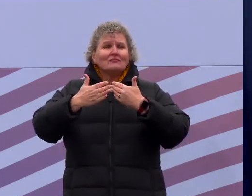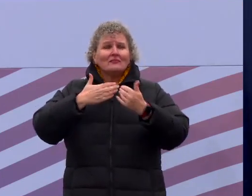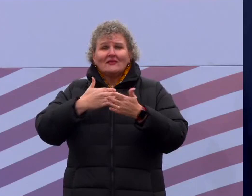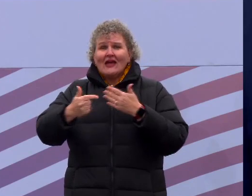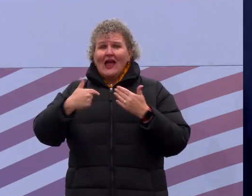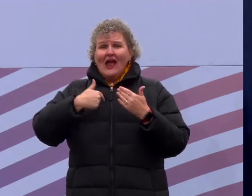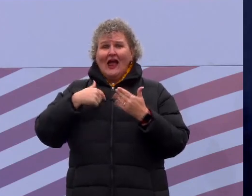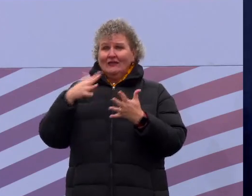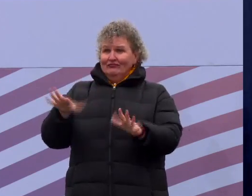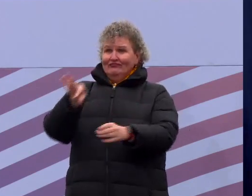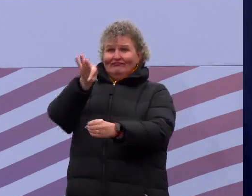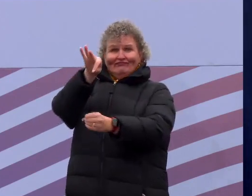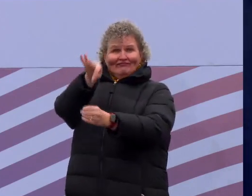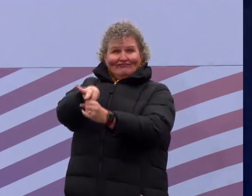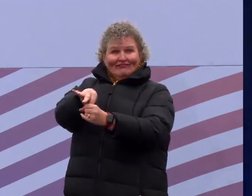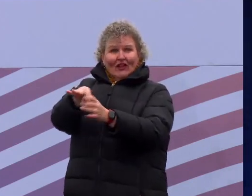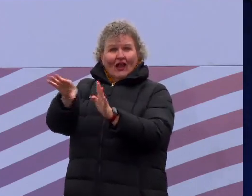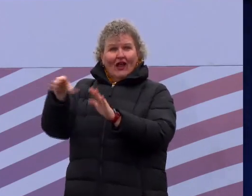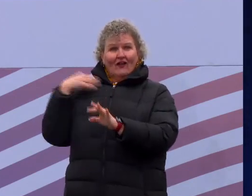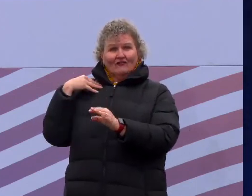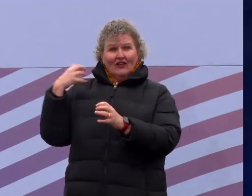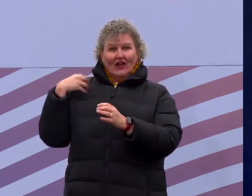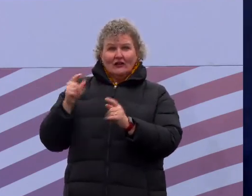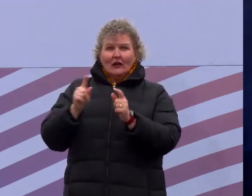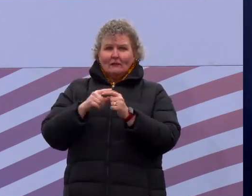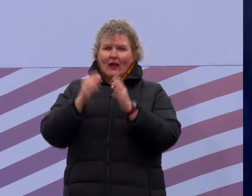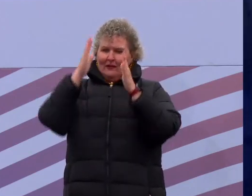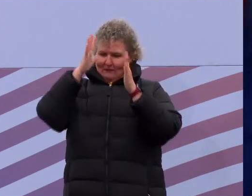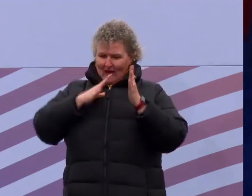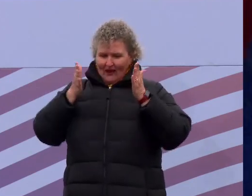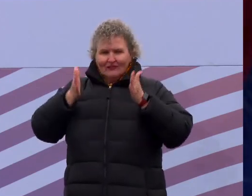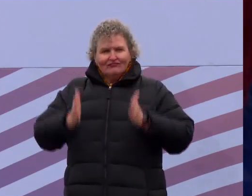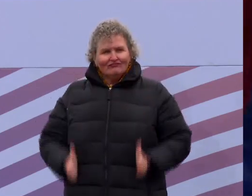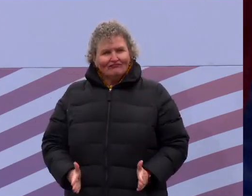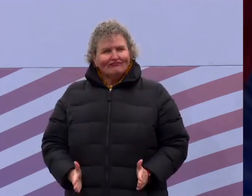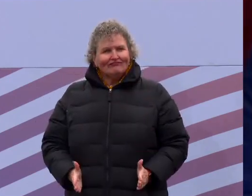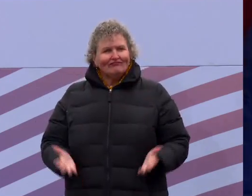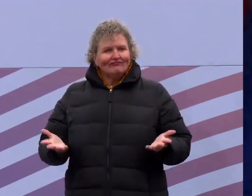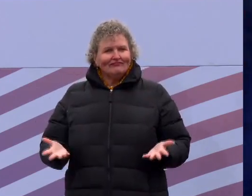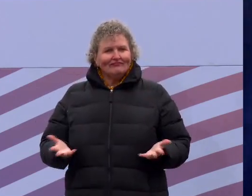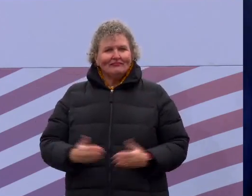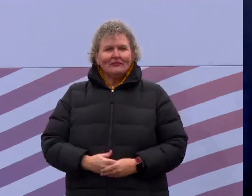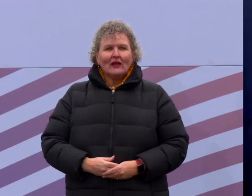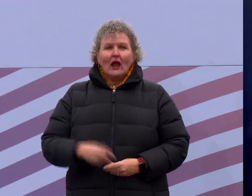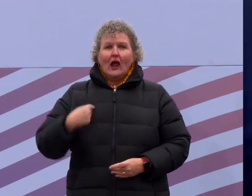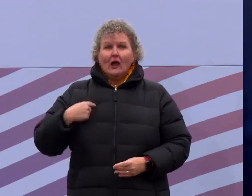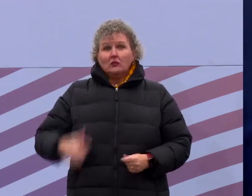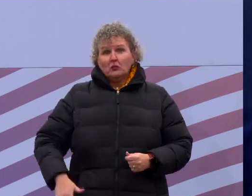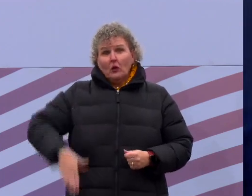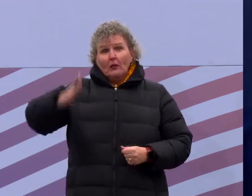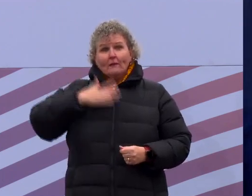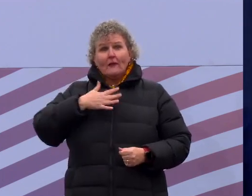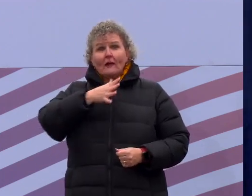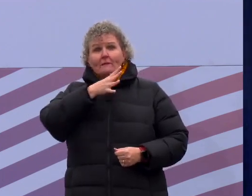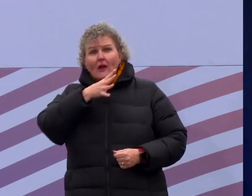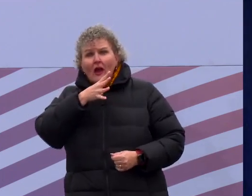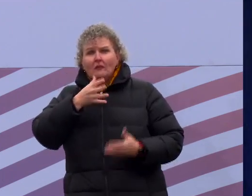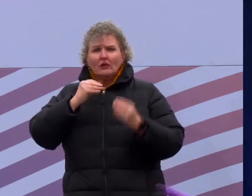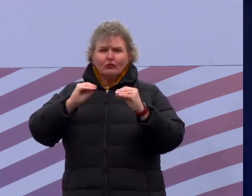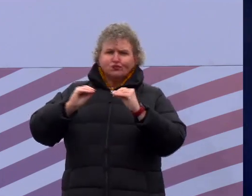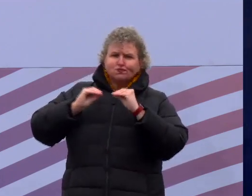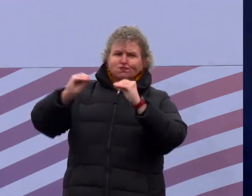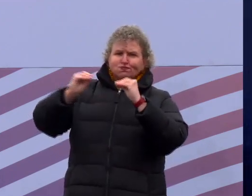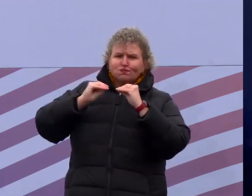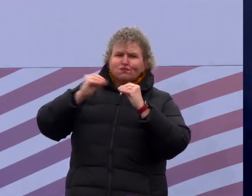or simply as a man. Growing up, my parents instilled in me the values of hard work, compassion, and